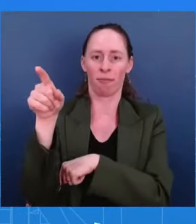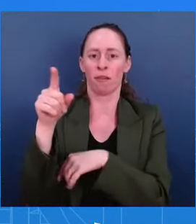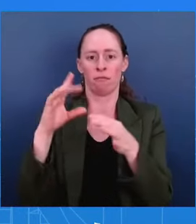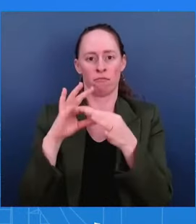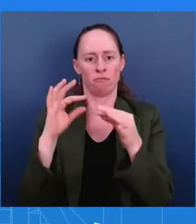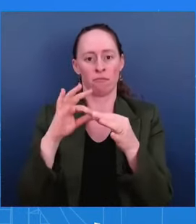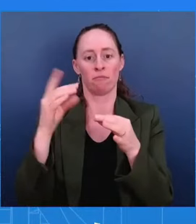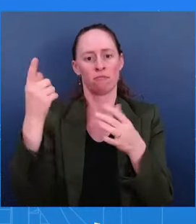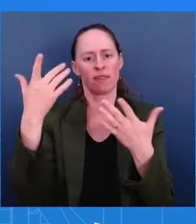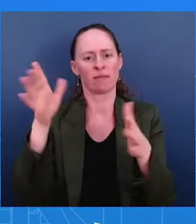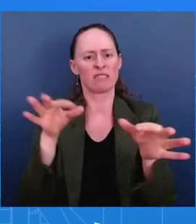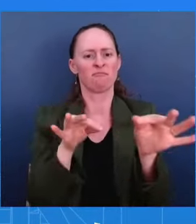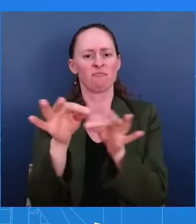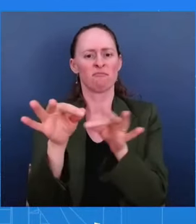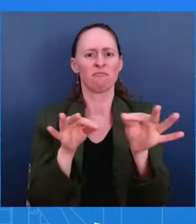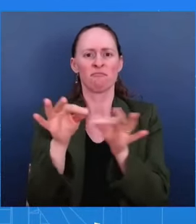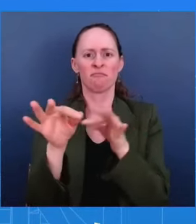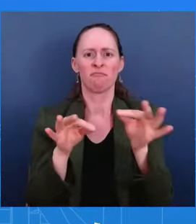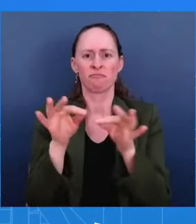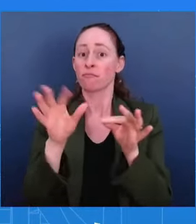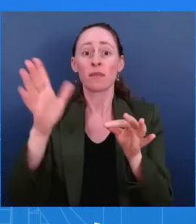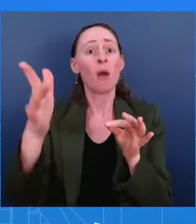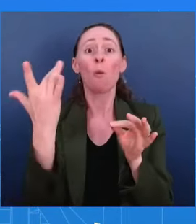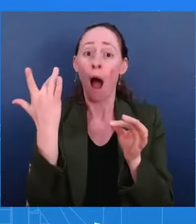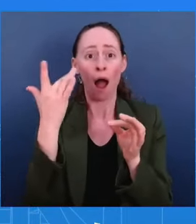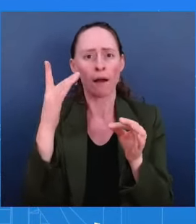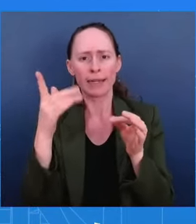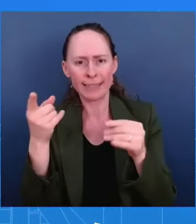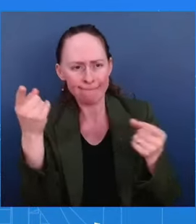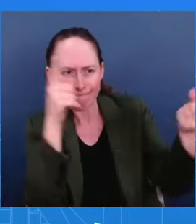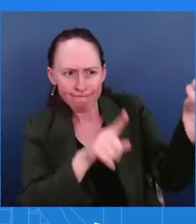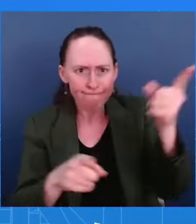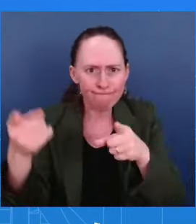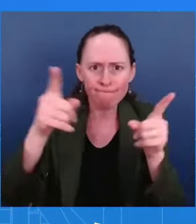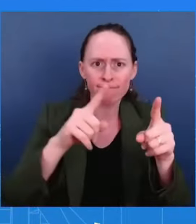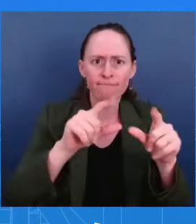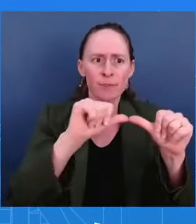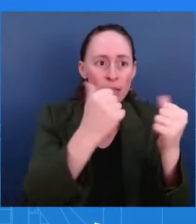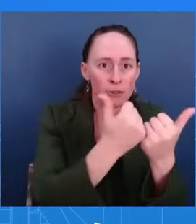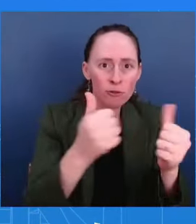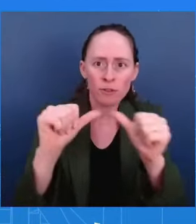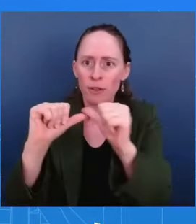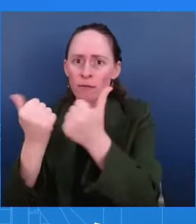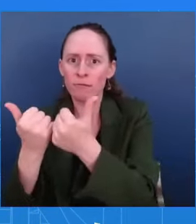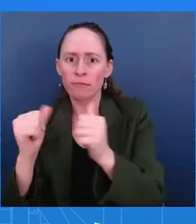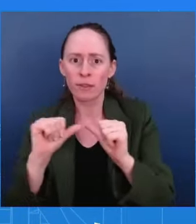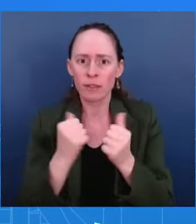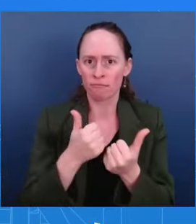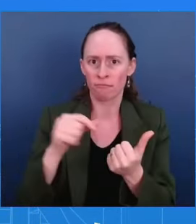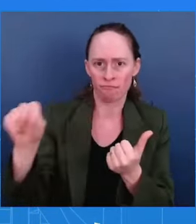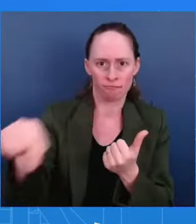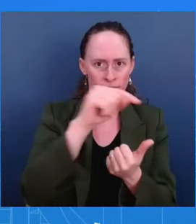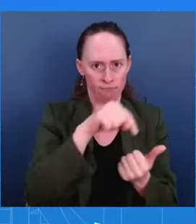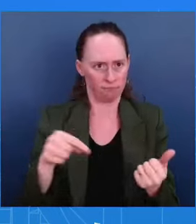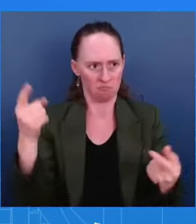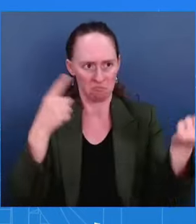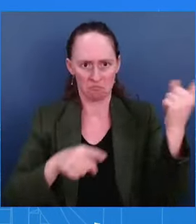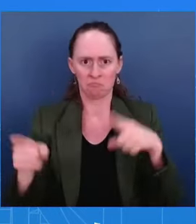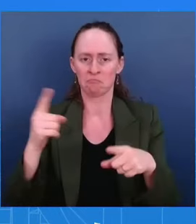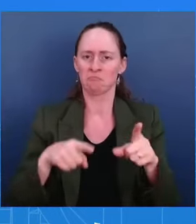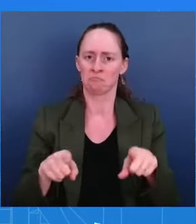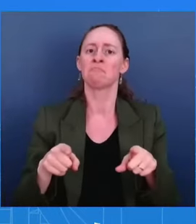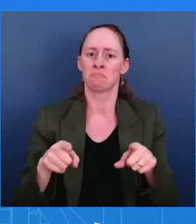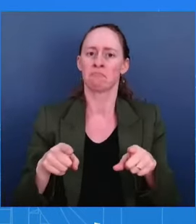by State and Treasury, all really reflected where they were in the investigative process. And as the Attorney General said, Amir, it's still an ongoing